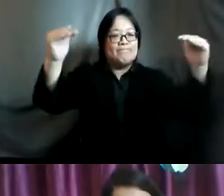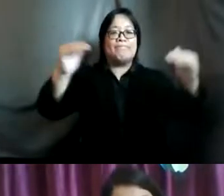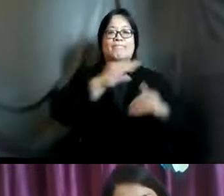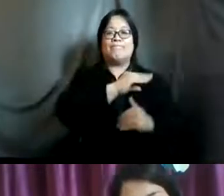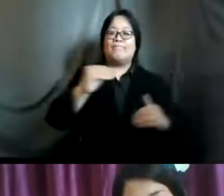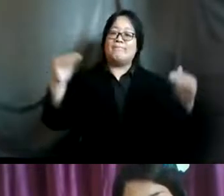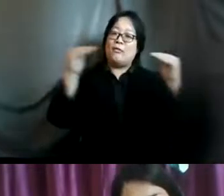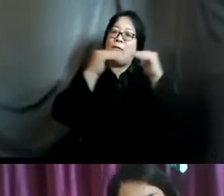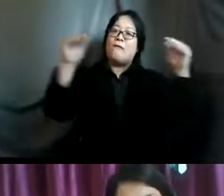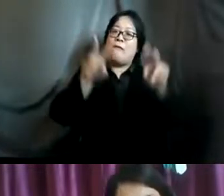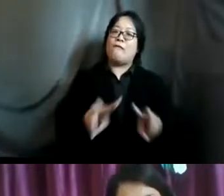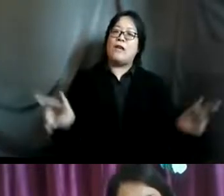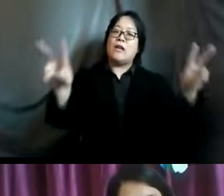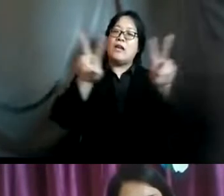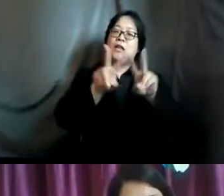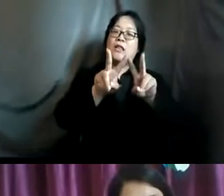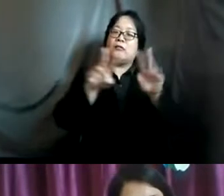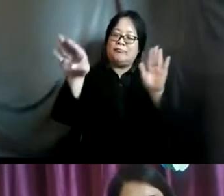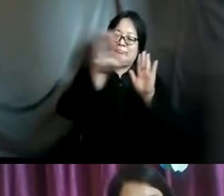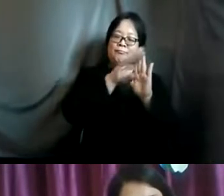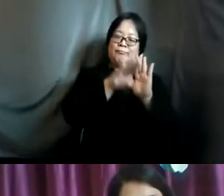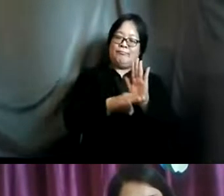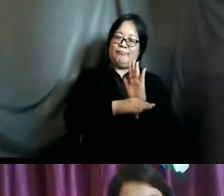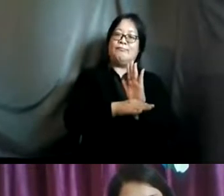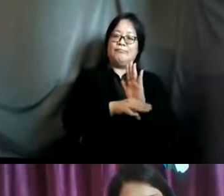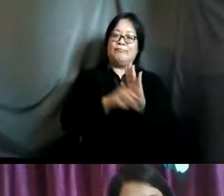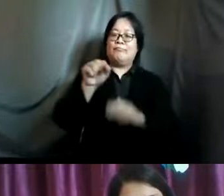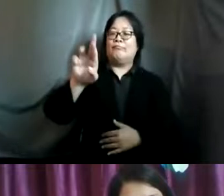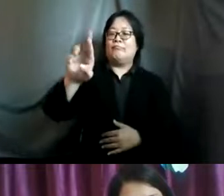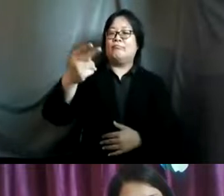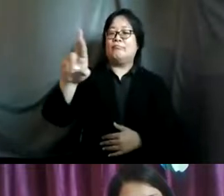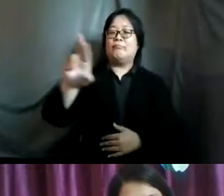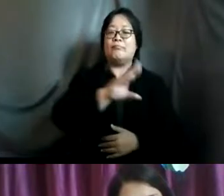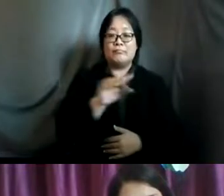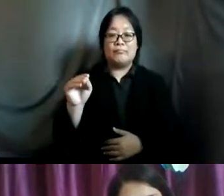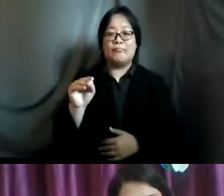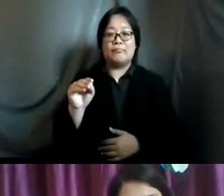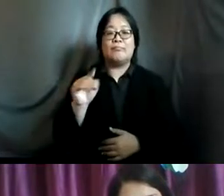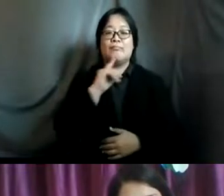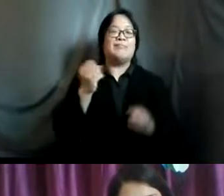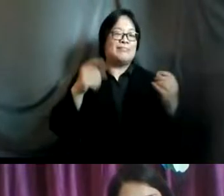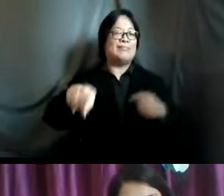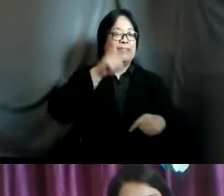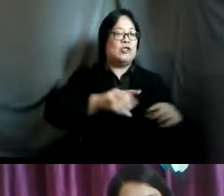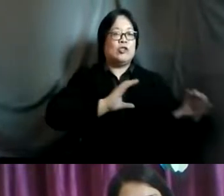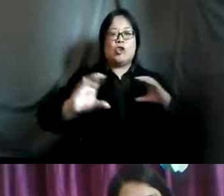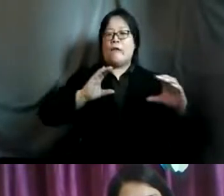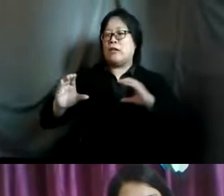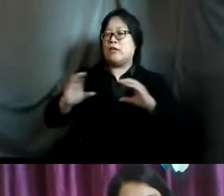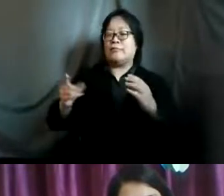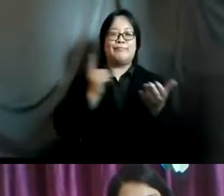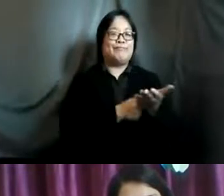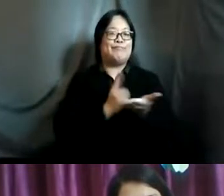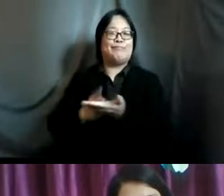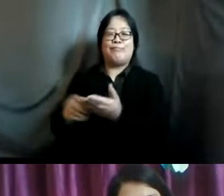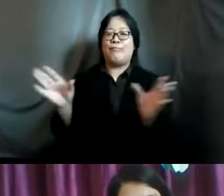values and the highest principles around sexual and reproductive rights uh and for that a lot of conversation internal conversation also you know may need to